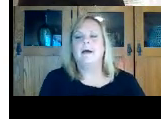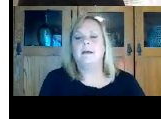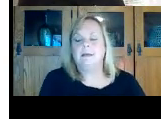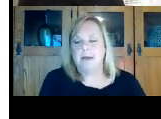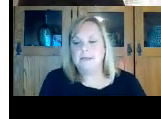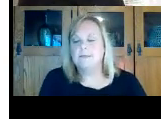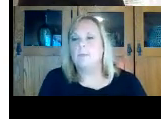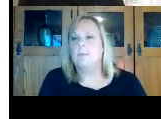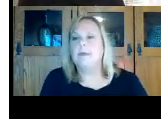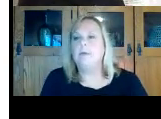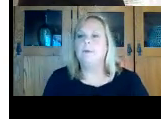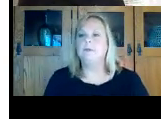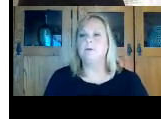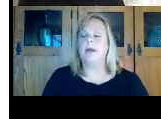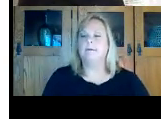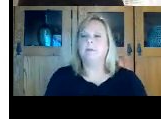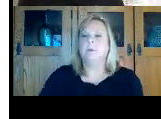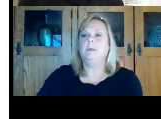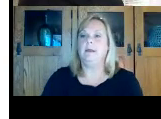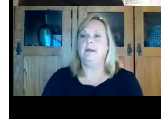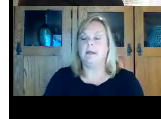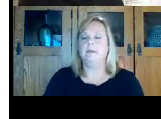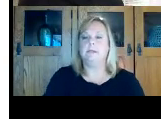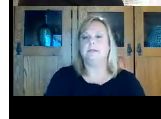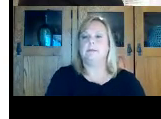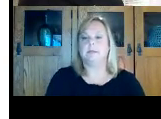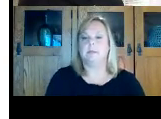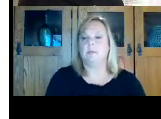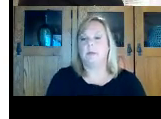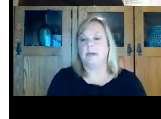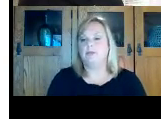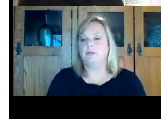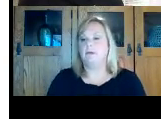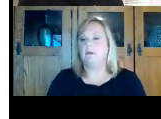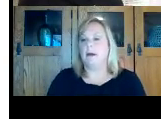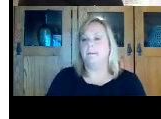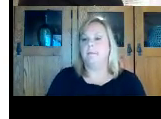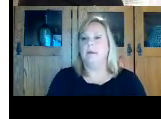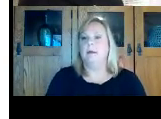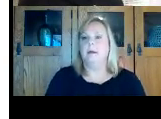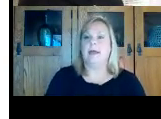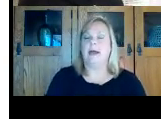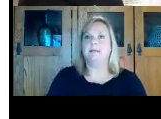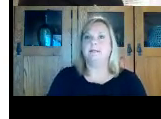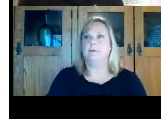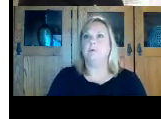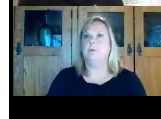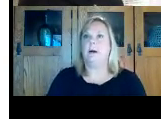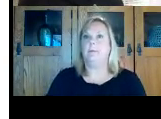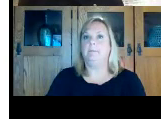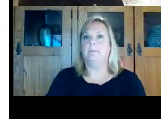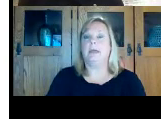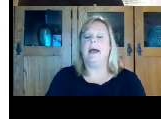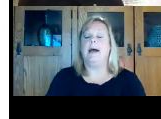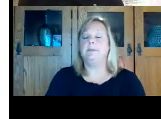uh yes but they really do have to relate again to distance communication um it has to